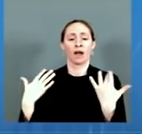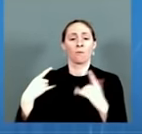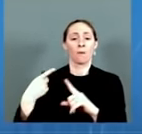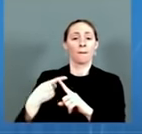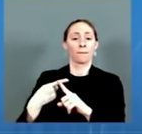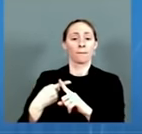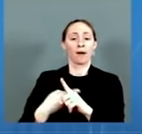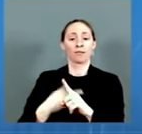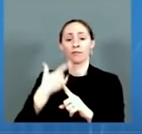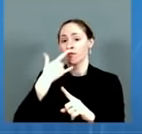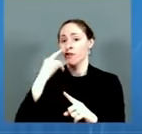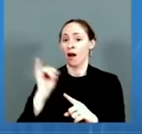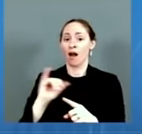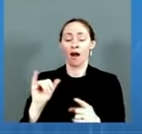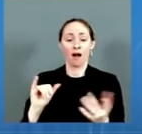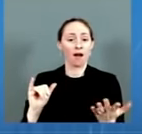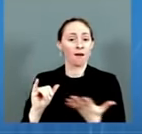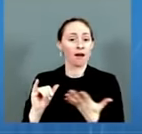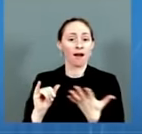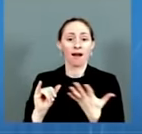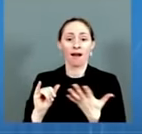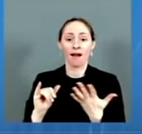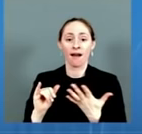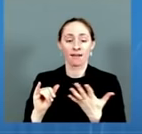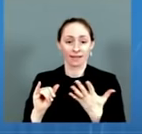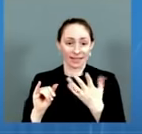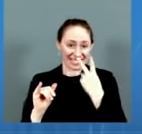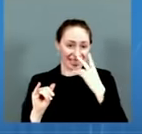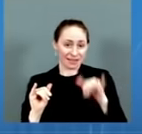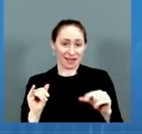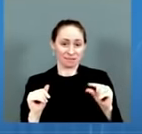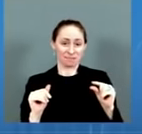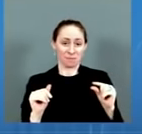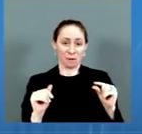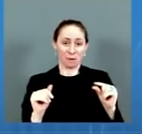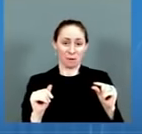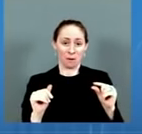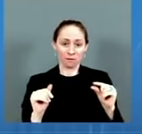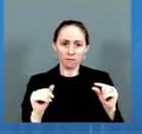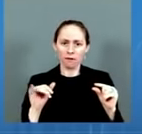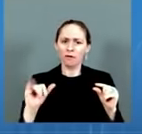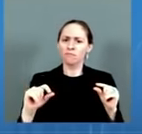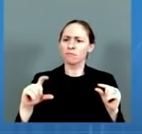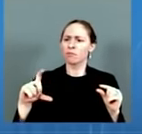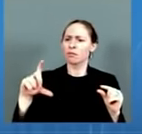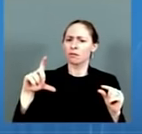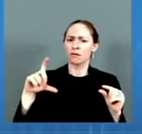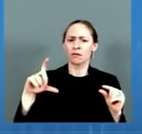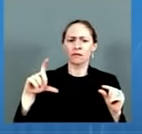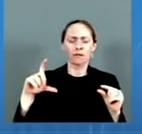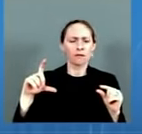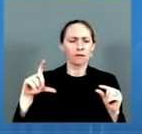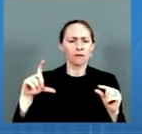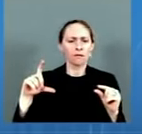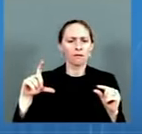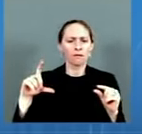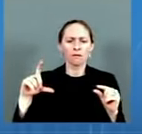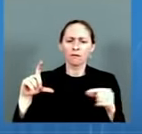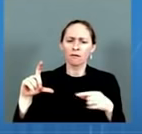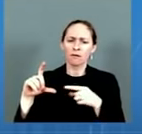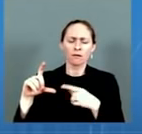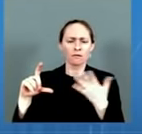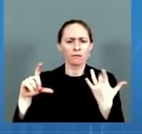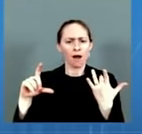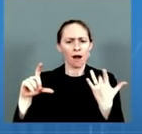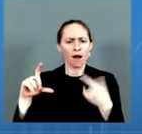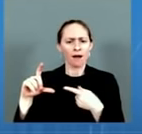from the six, which is circled on the left, to 154. Again, this is one of a